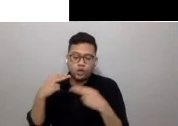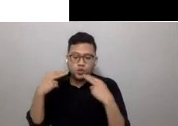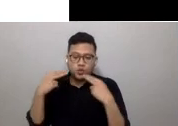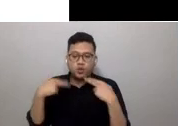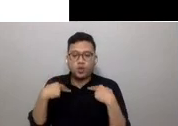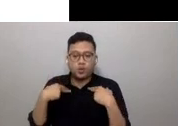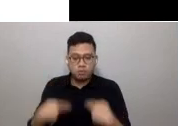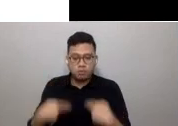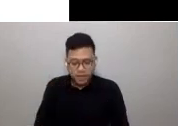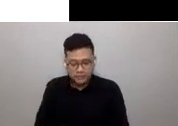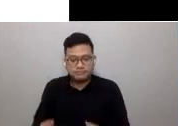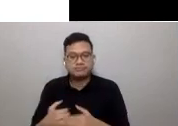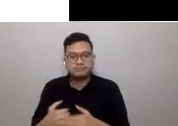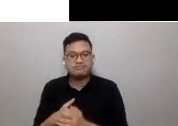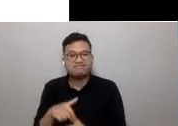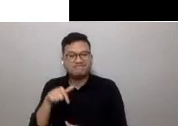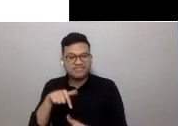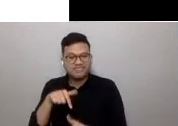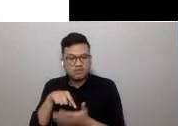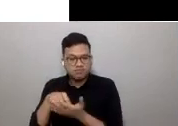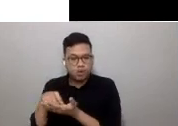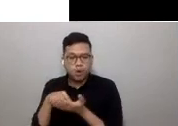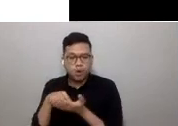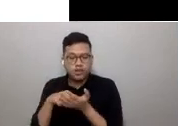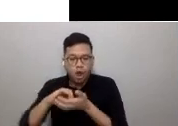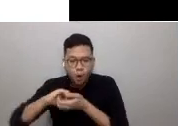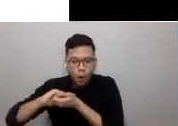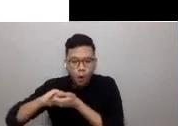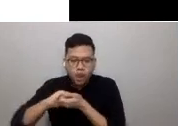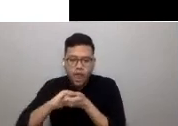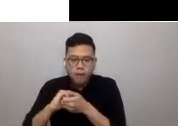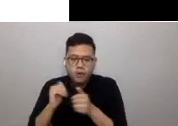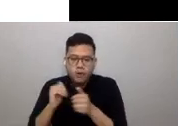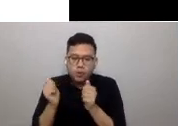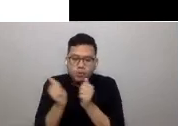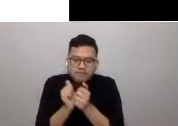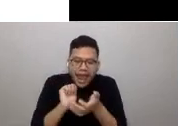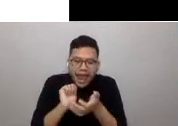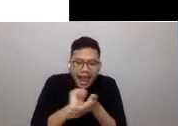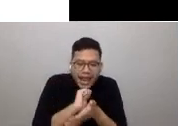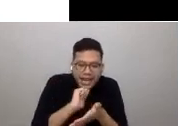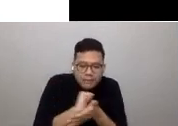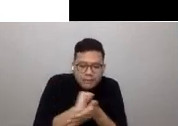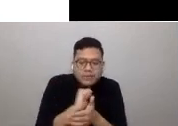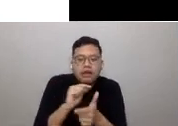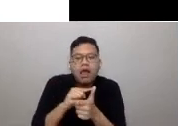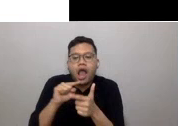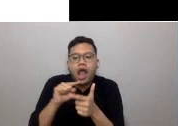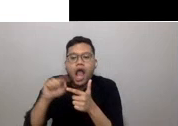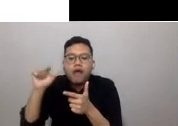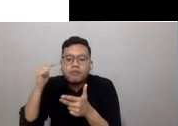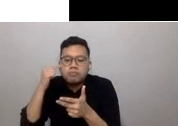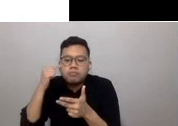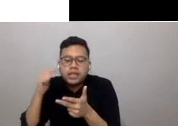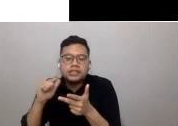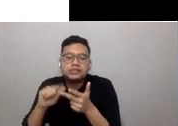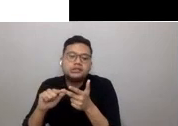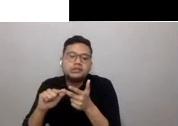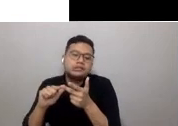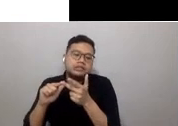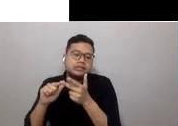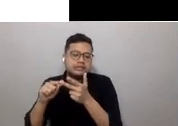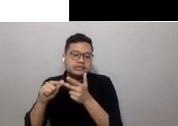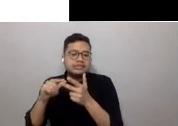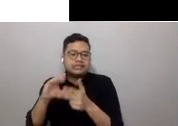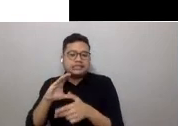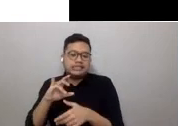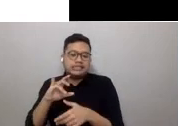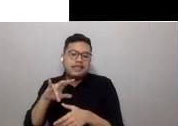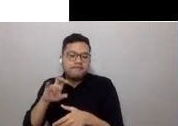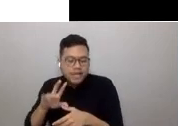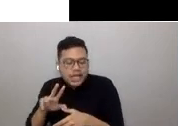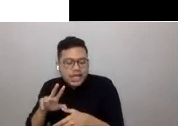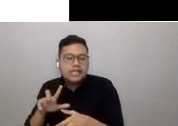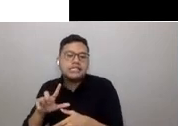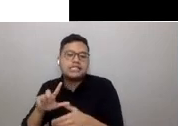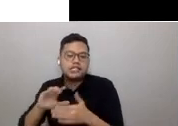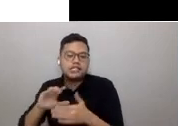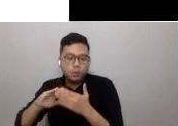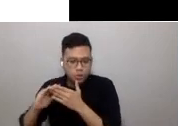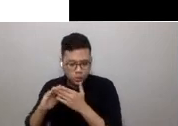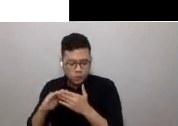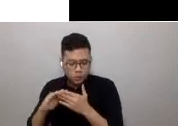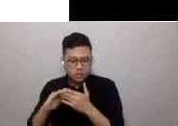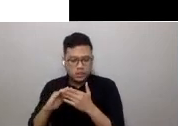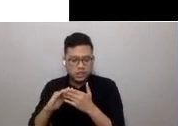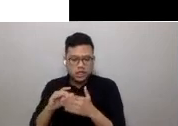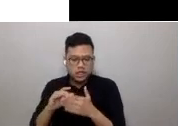model that allows for the collaboration of academia, government, civil society, and private corporation need not be